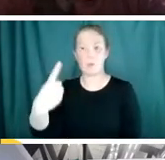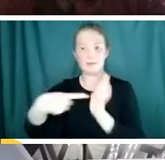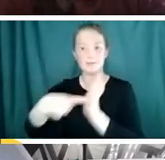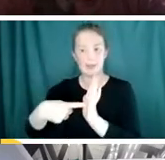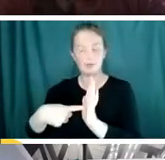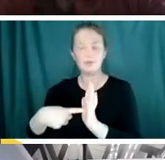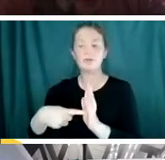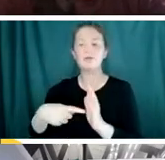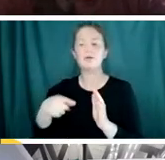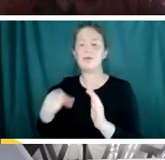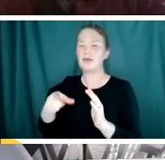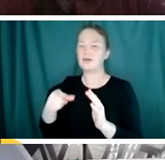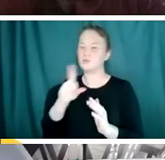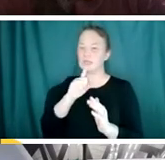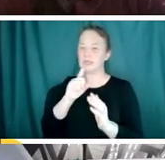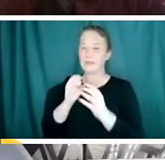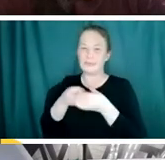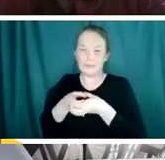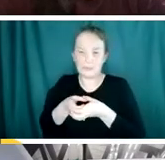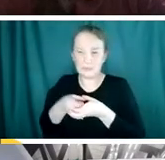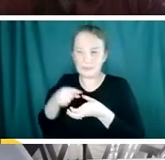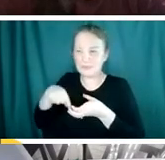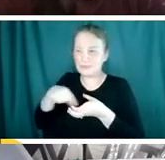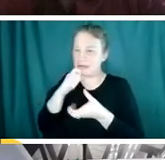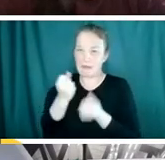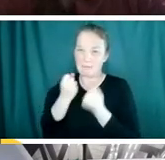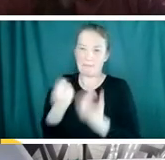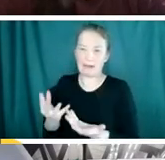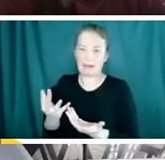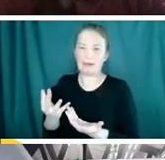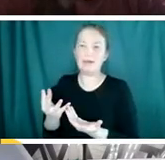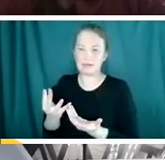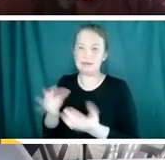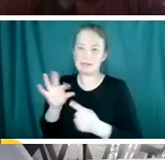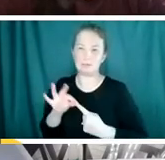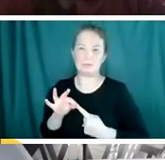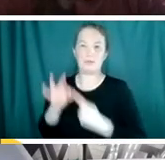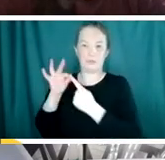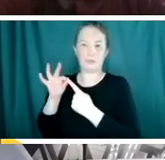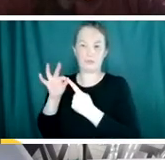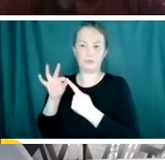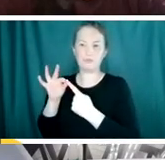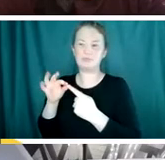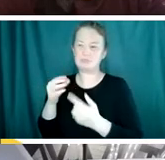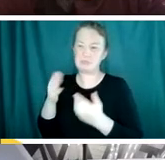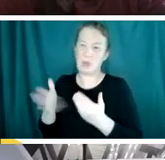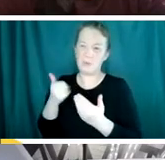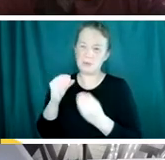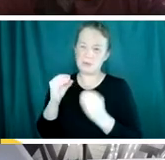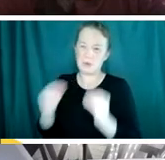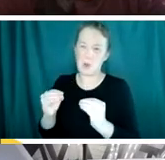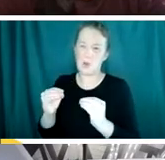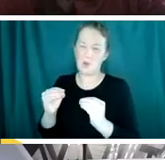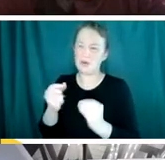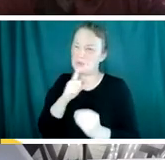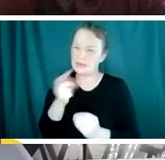very, very, very small fraction. Very few viruses, almost no viruses do that. That was